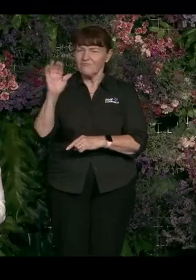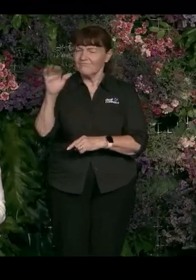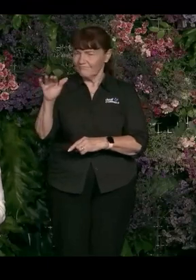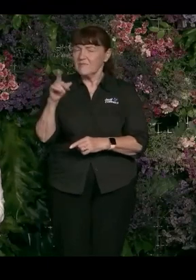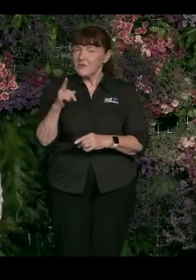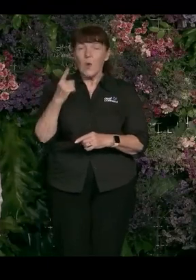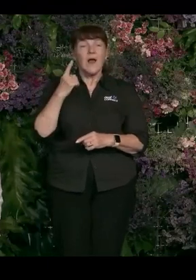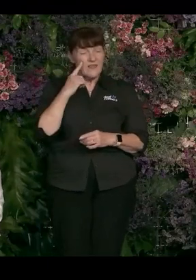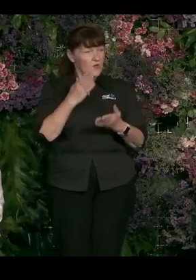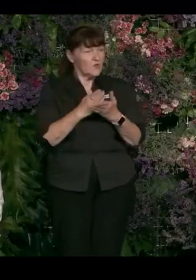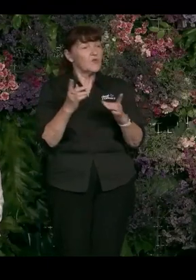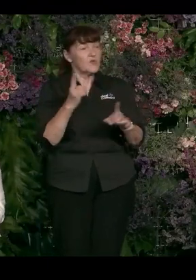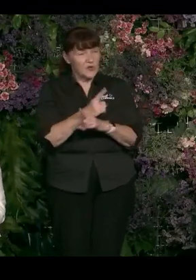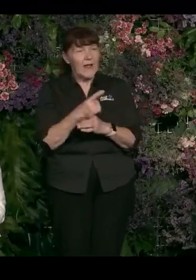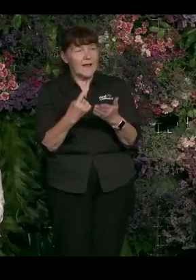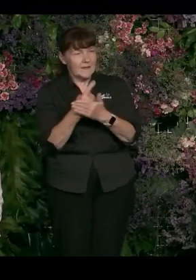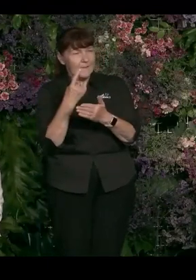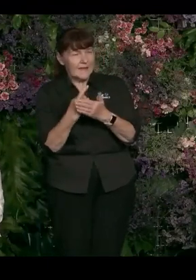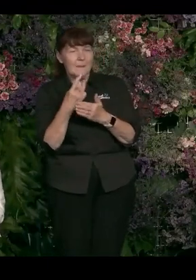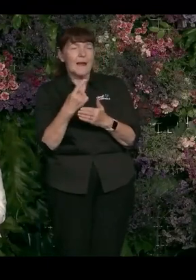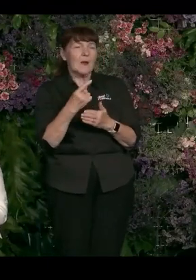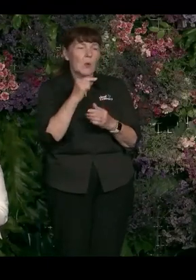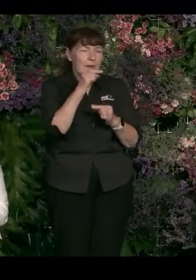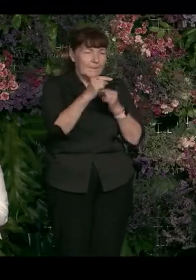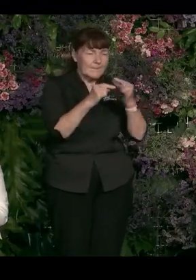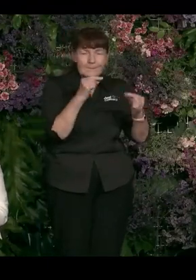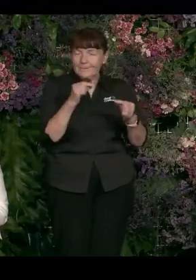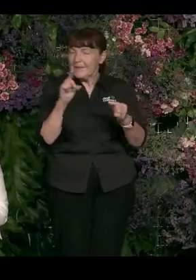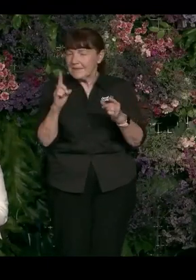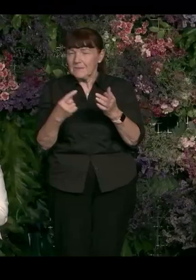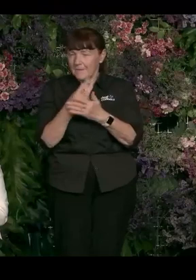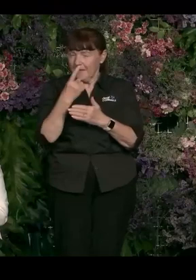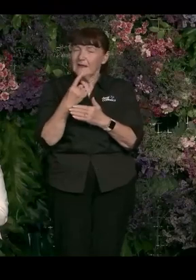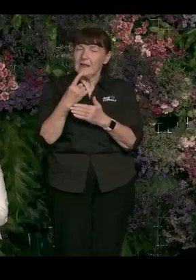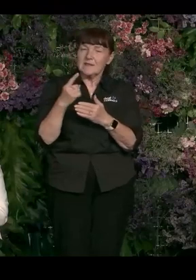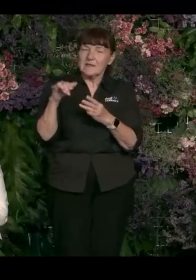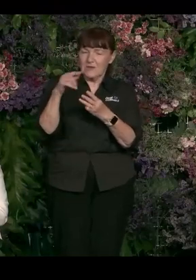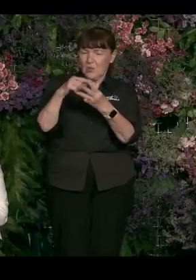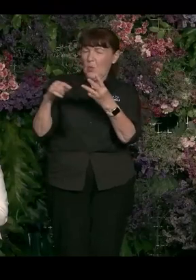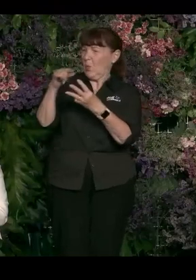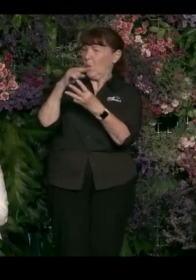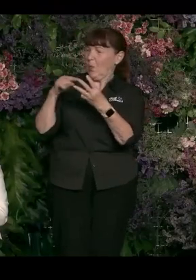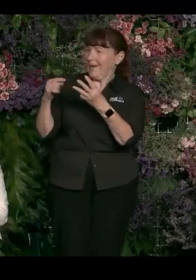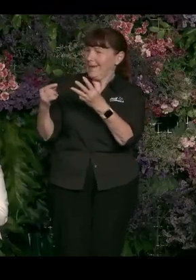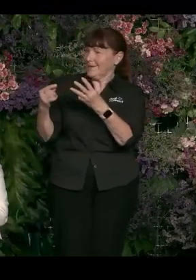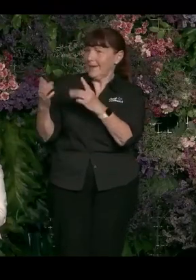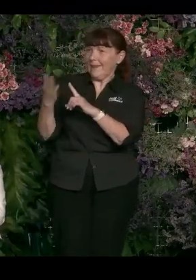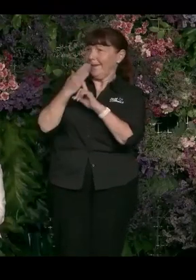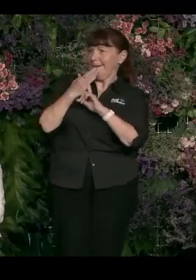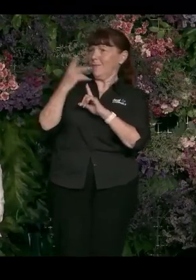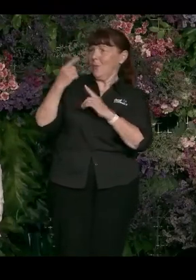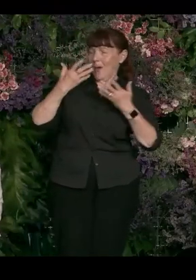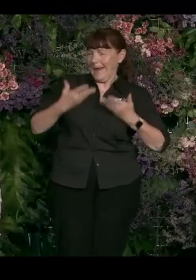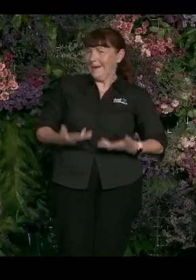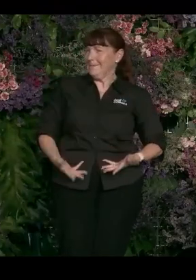they do. So I do think there is a change, but like I said, I think it's still in pockets. And at times I'm not sure which thing it is that makes up the total of who I